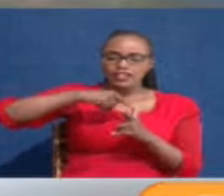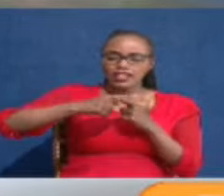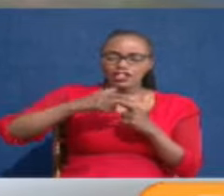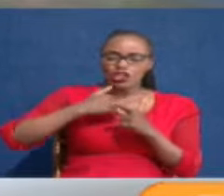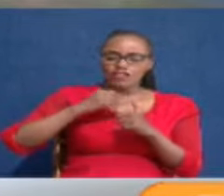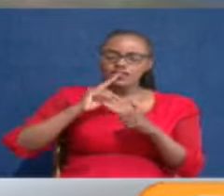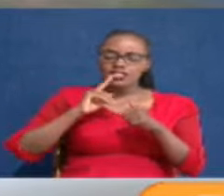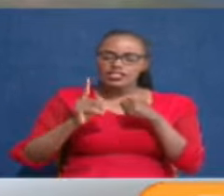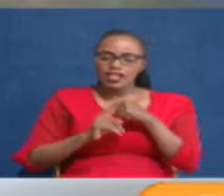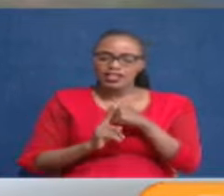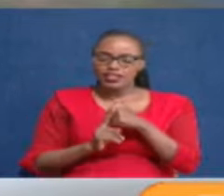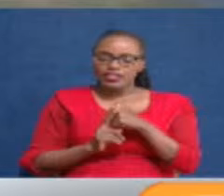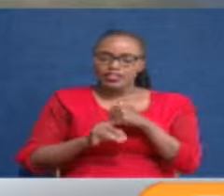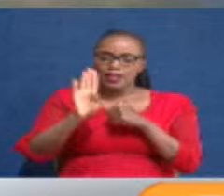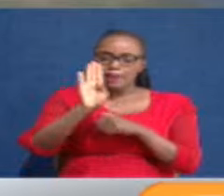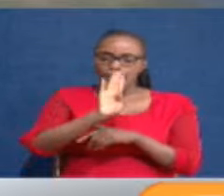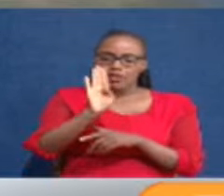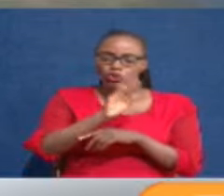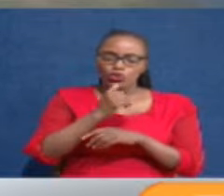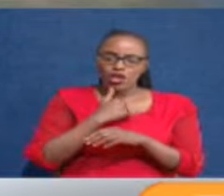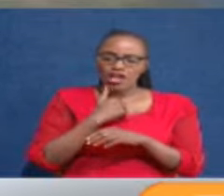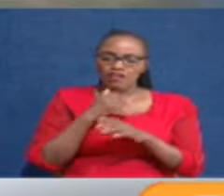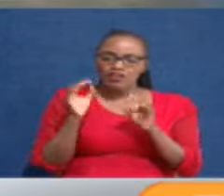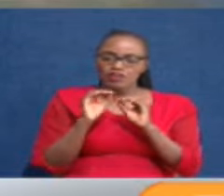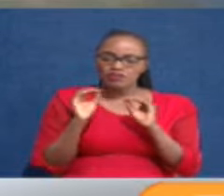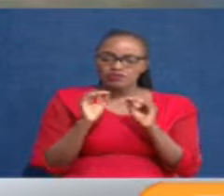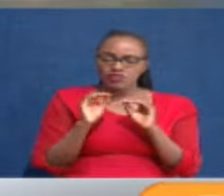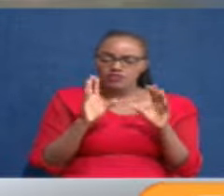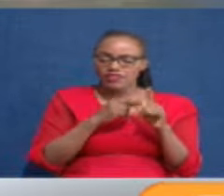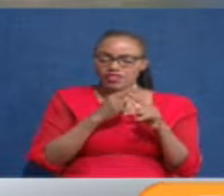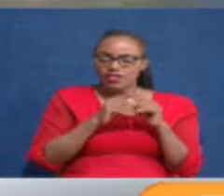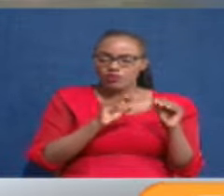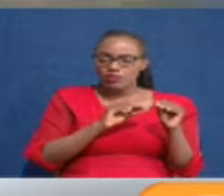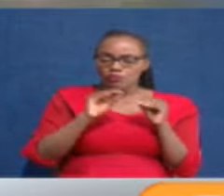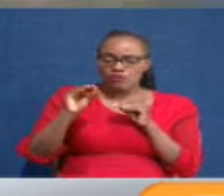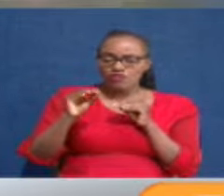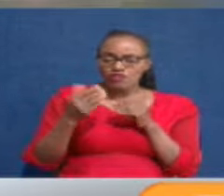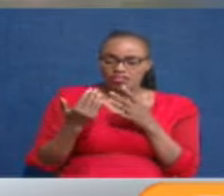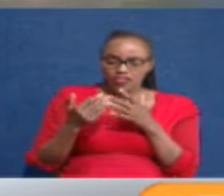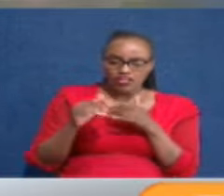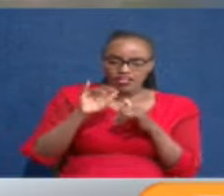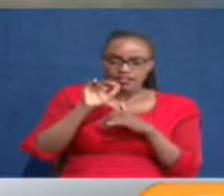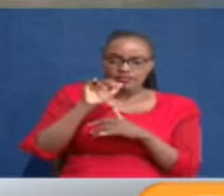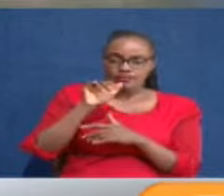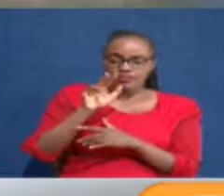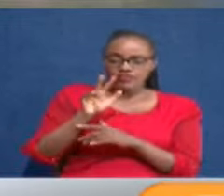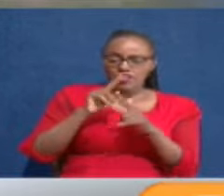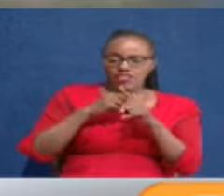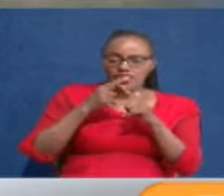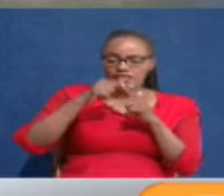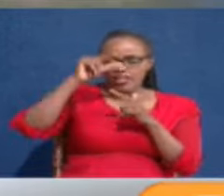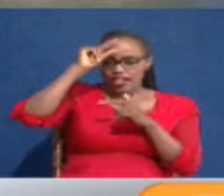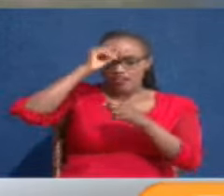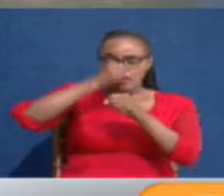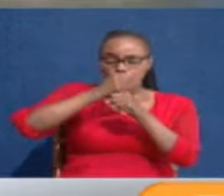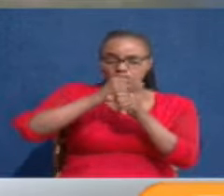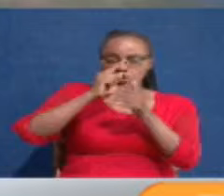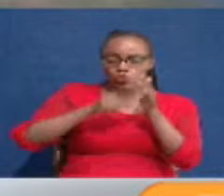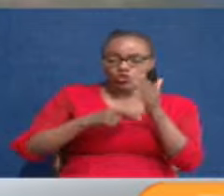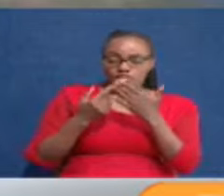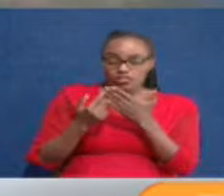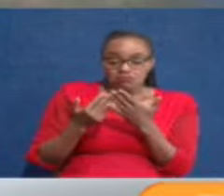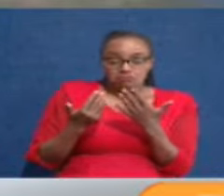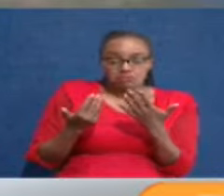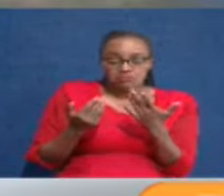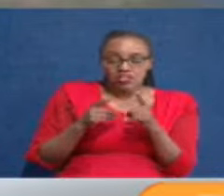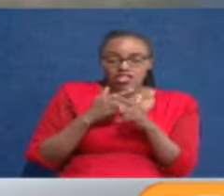600 billion shillings. You got down to just about 3 trillion flat. What does the government do with these losses? But